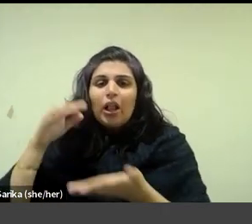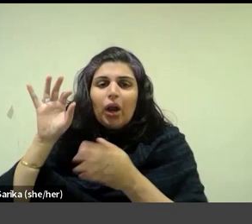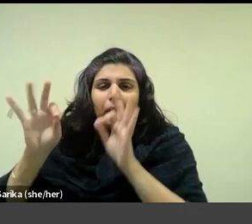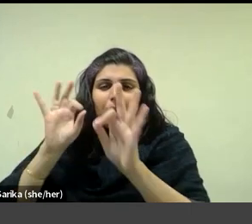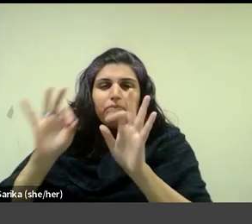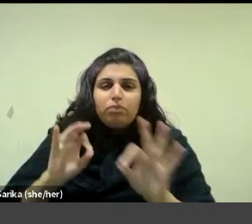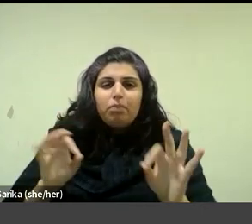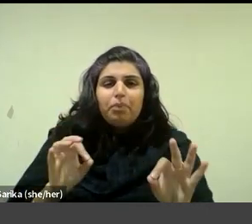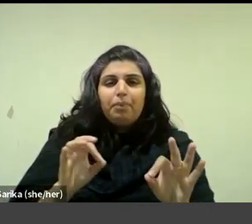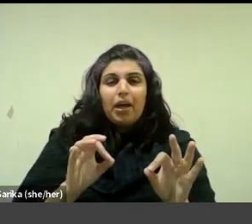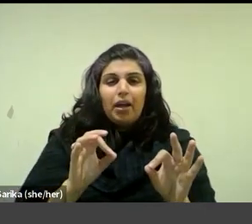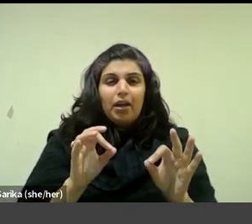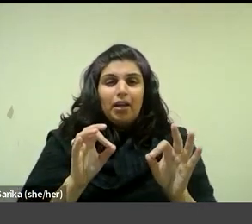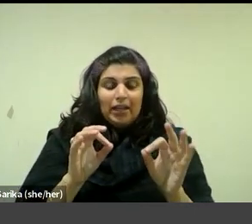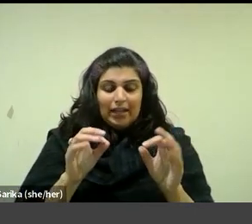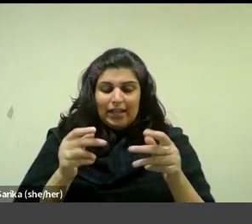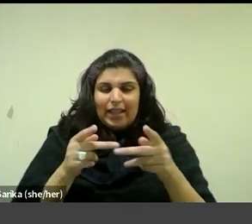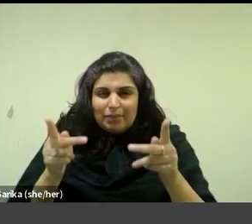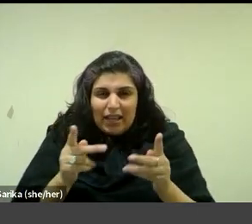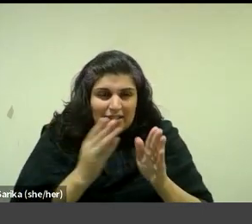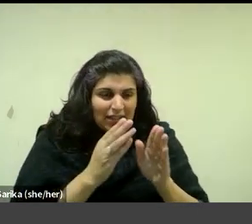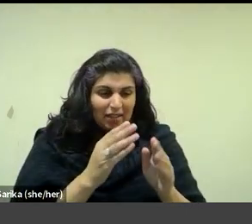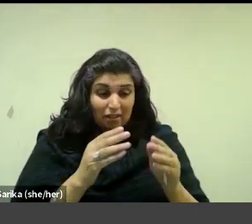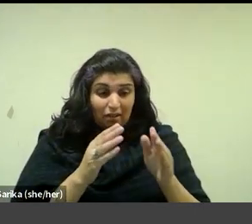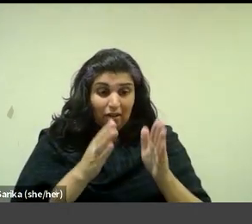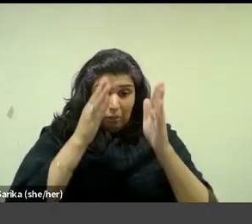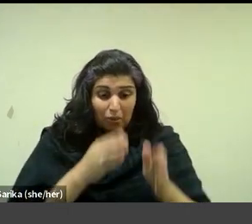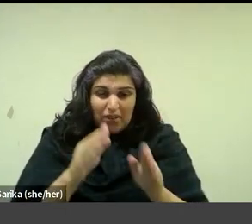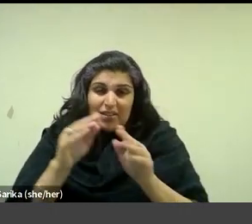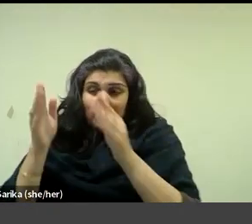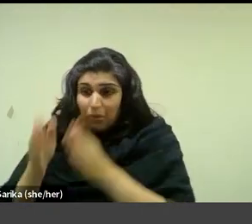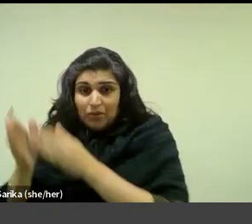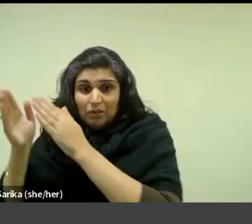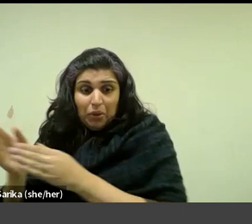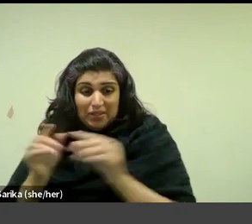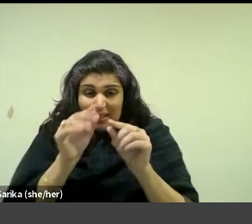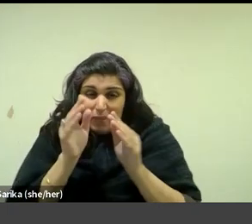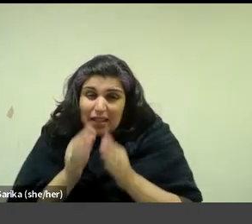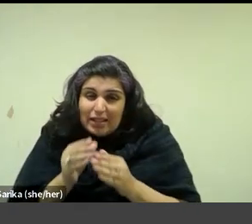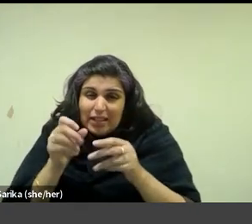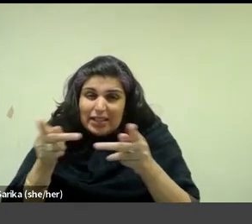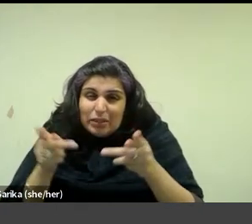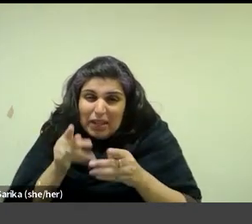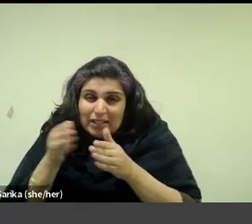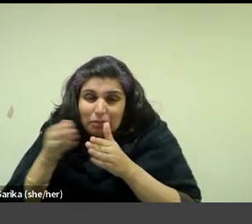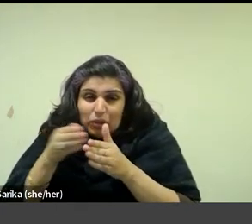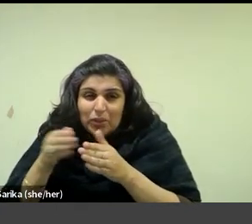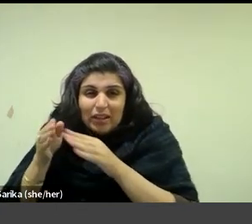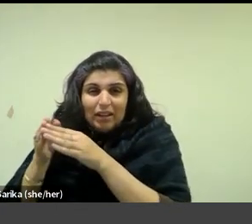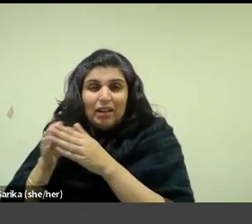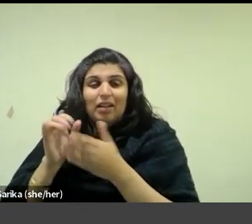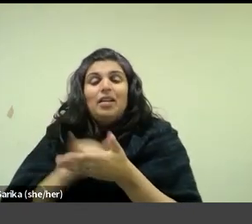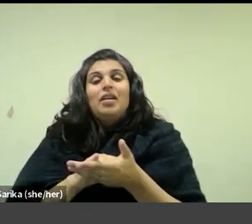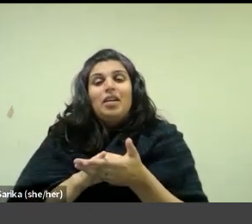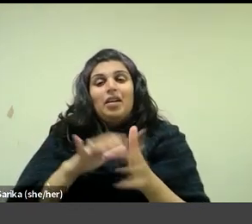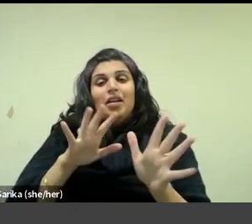between figures and things, and the intimate viewing conditions these very small works required of their viewers that caught